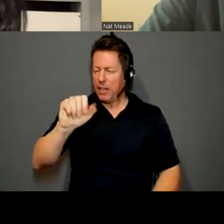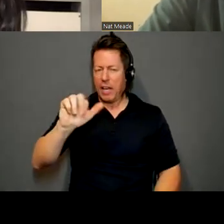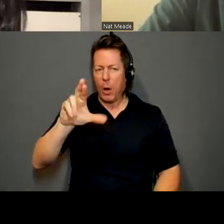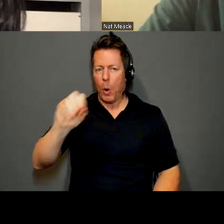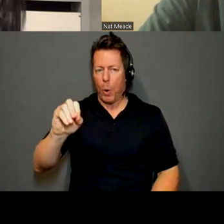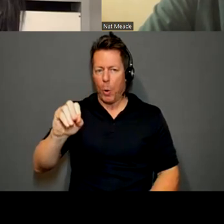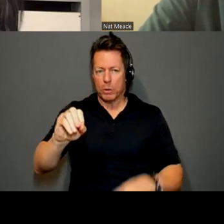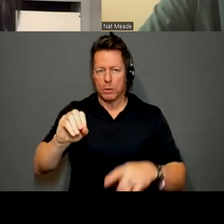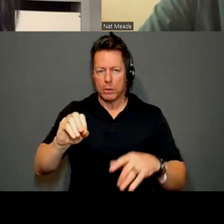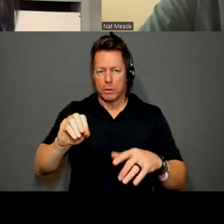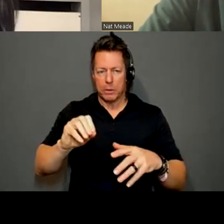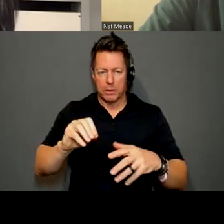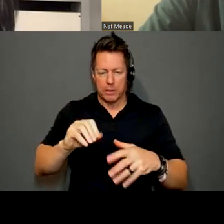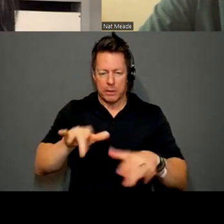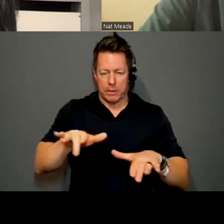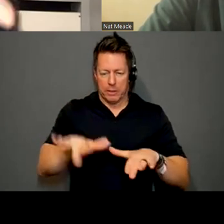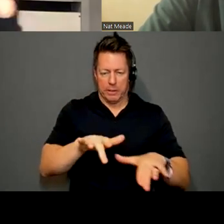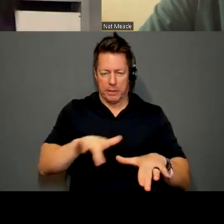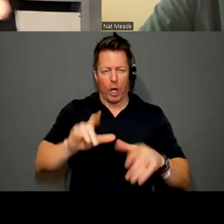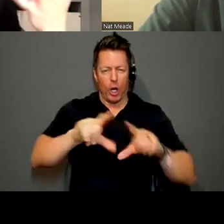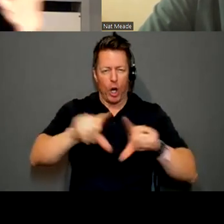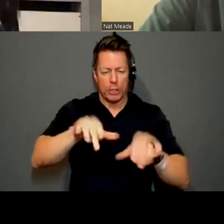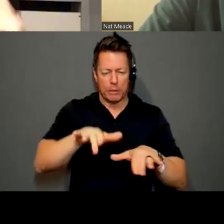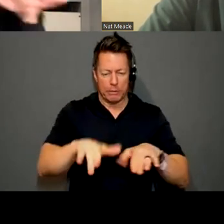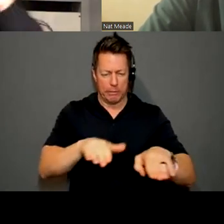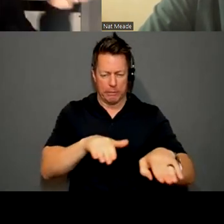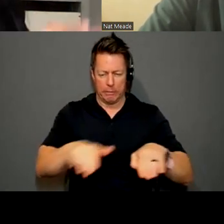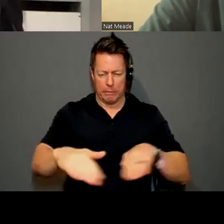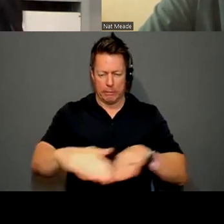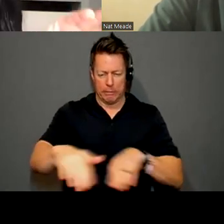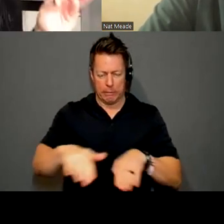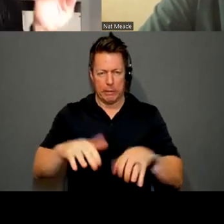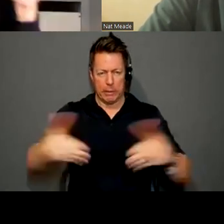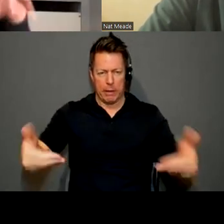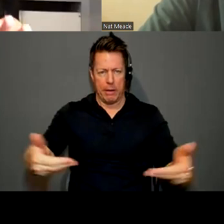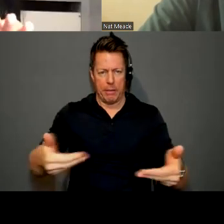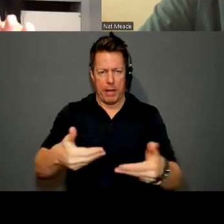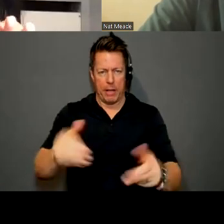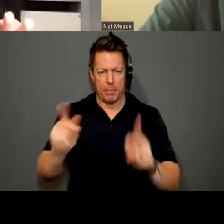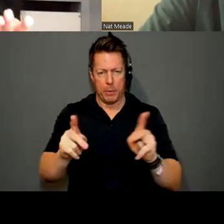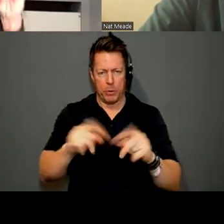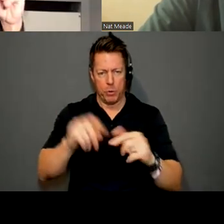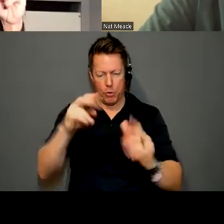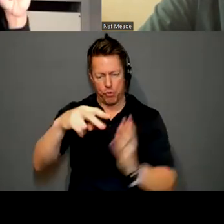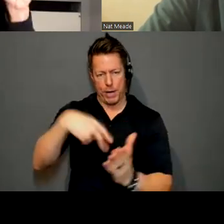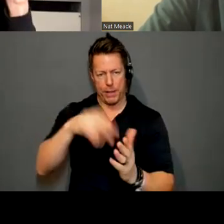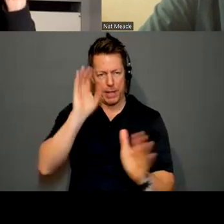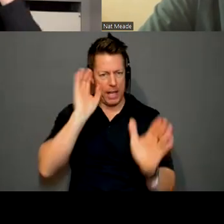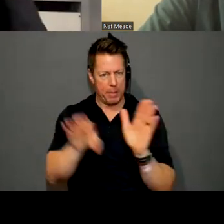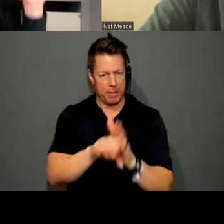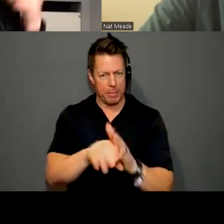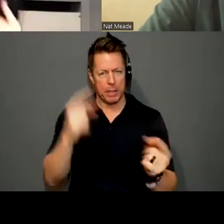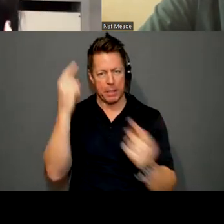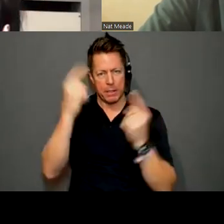tarot is not only inviting the people you're engaging with to read the image, but also consider everything